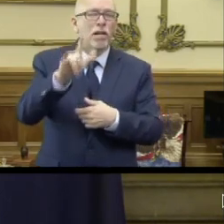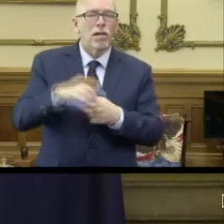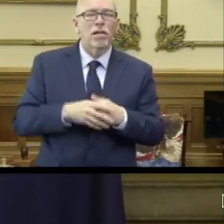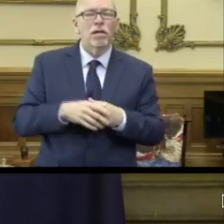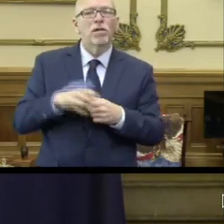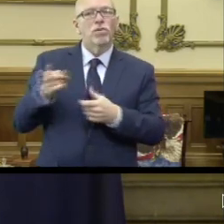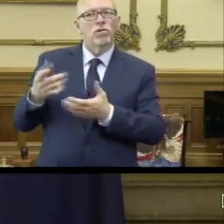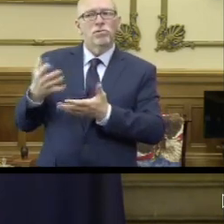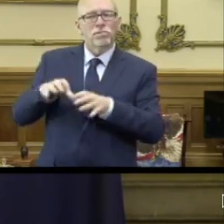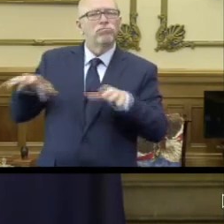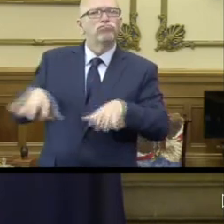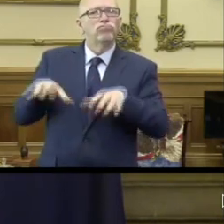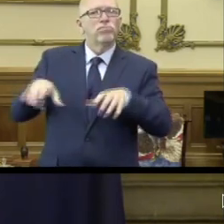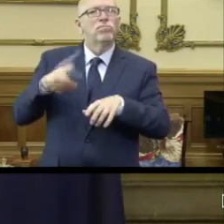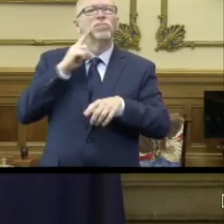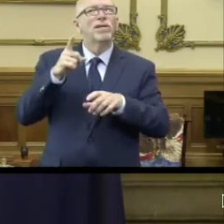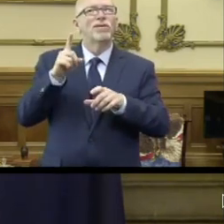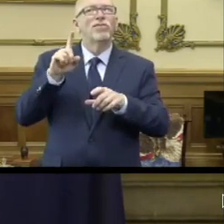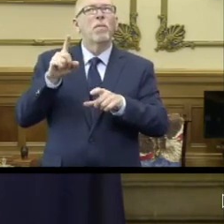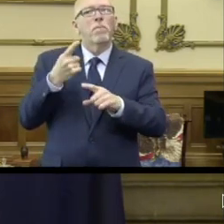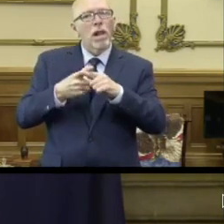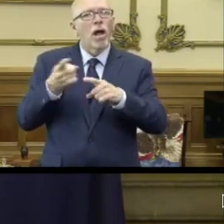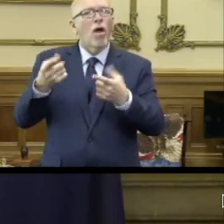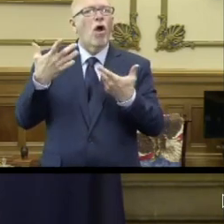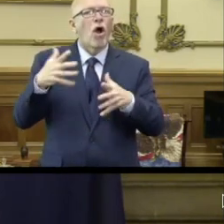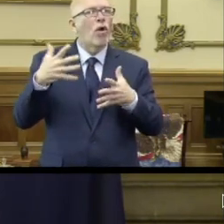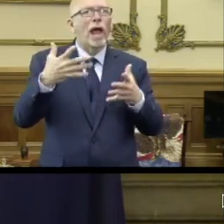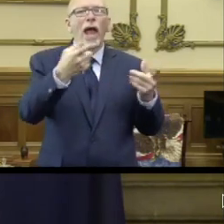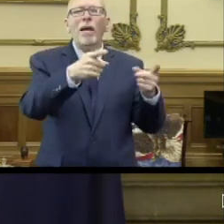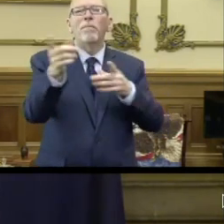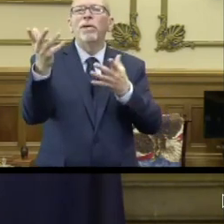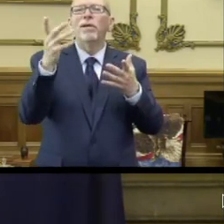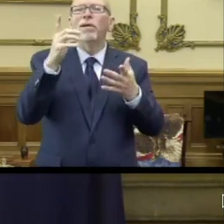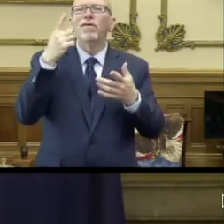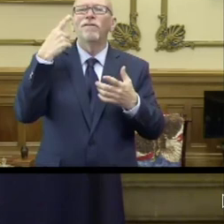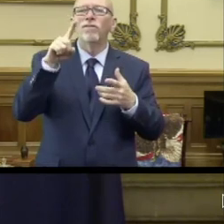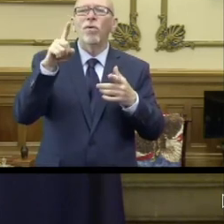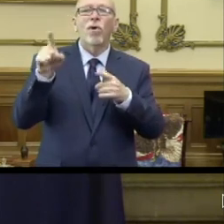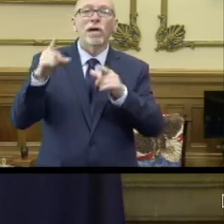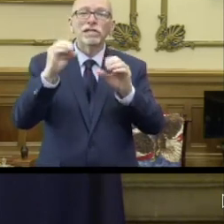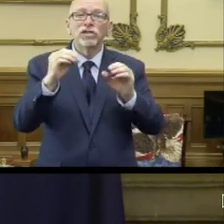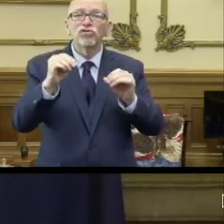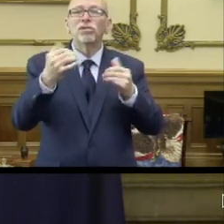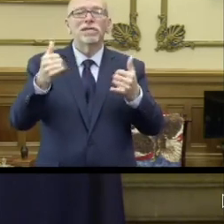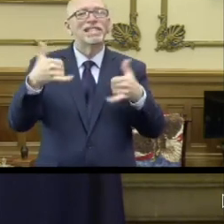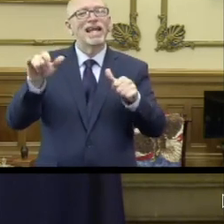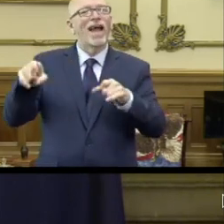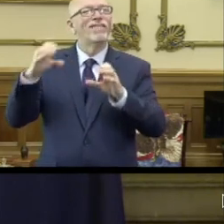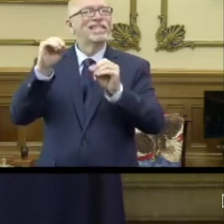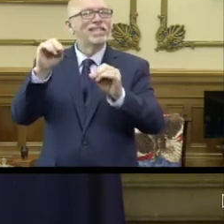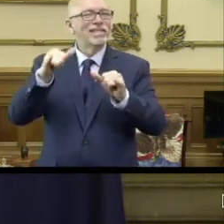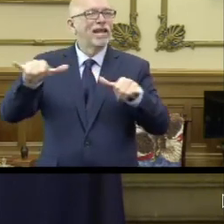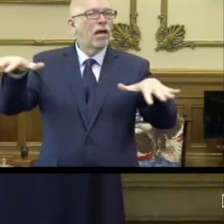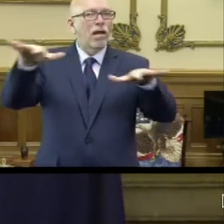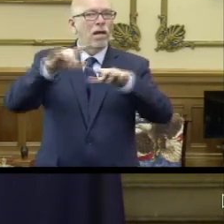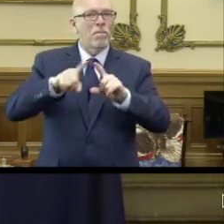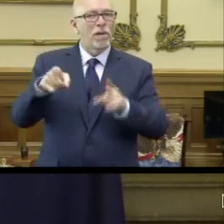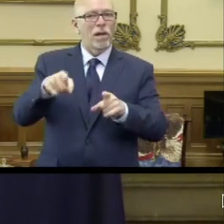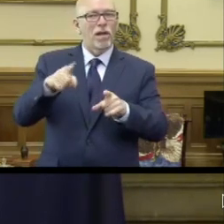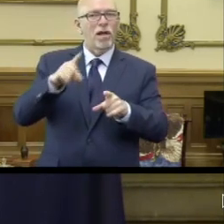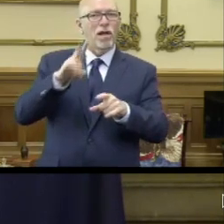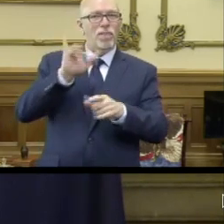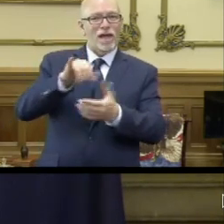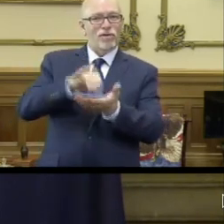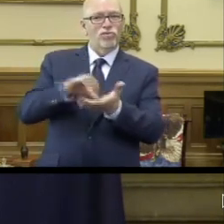And so this was on top of what was going on in terms of instruction. This was about that whole student and their well-being. And so